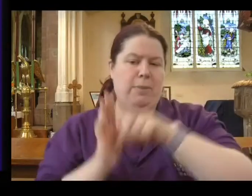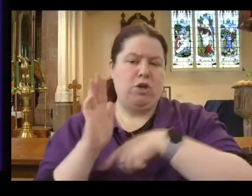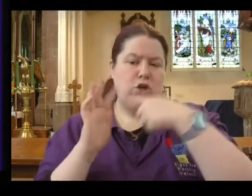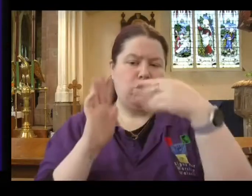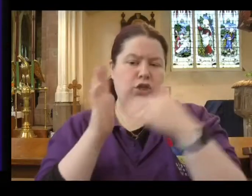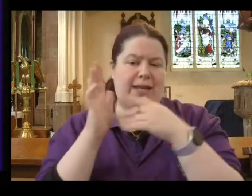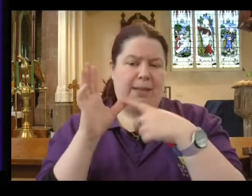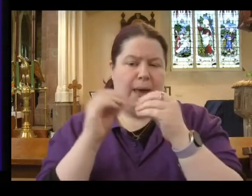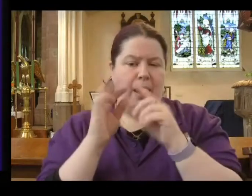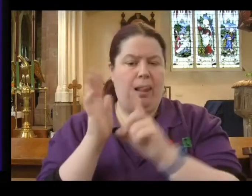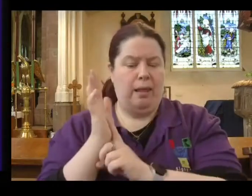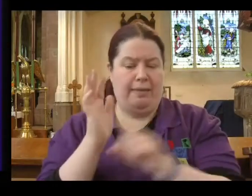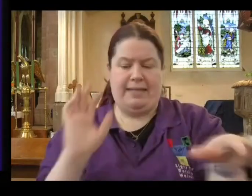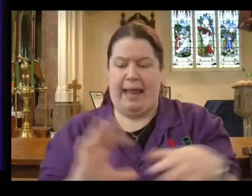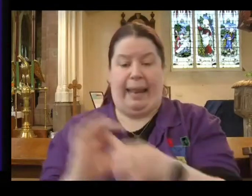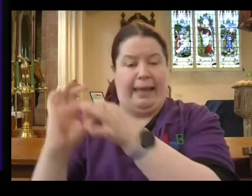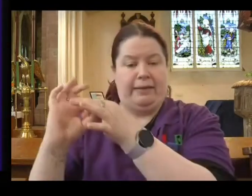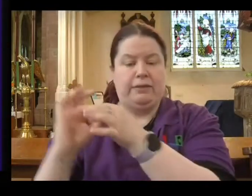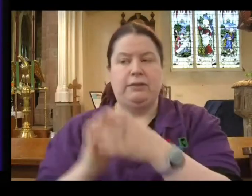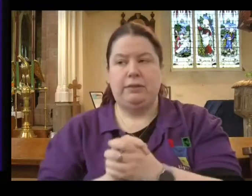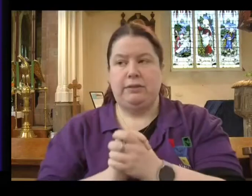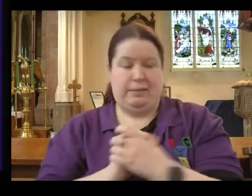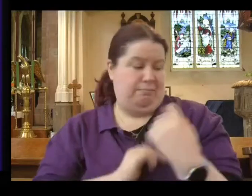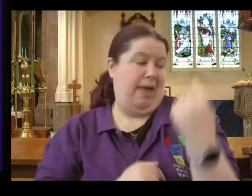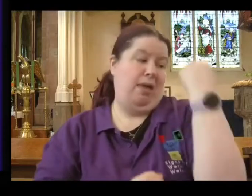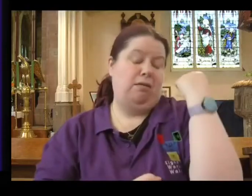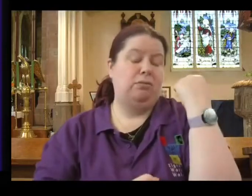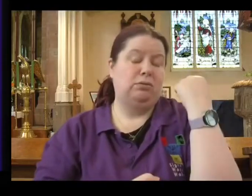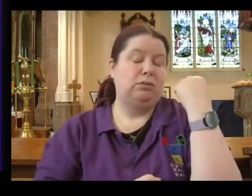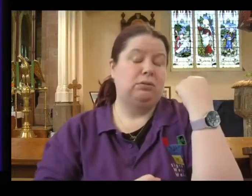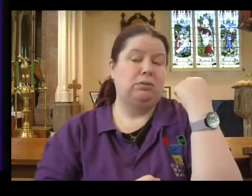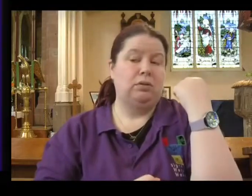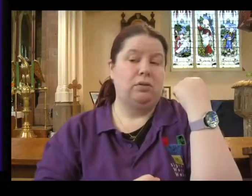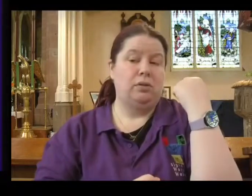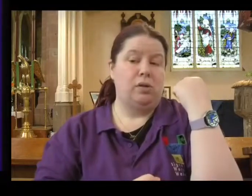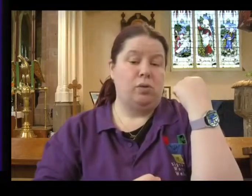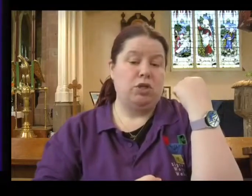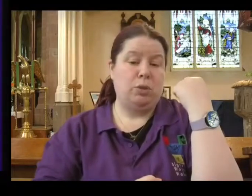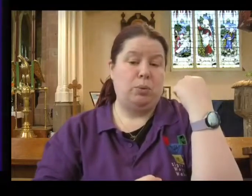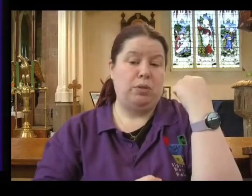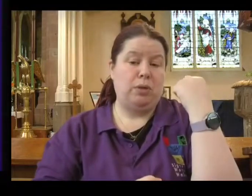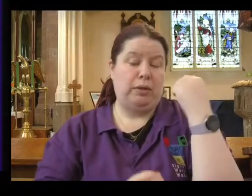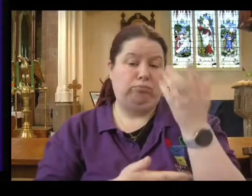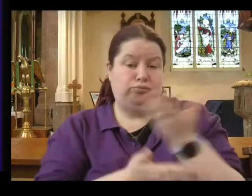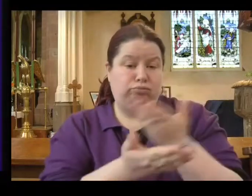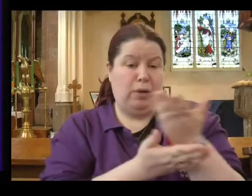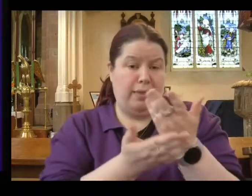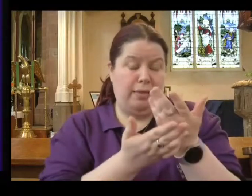the Old Testament and the New Testament and what Jezebel was like in the book when she was having dealings with Elijah.